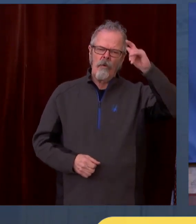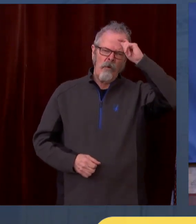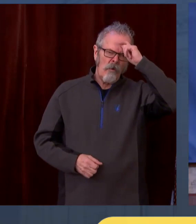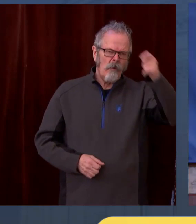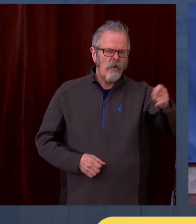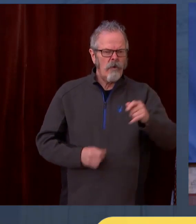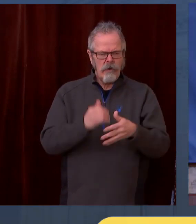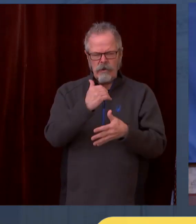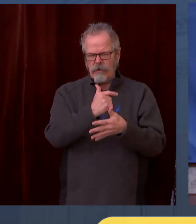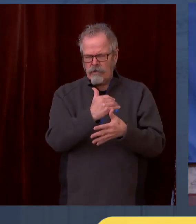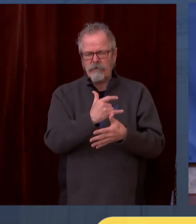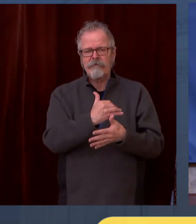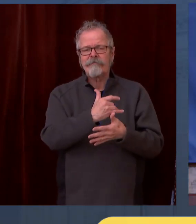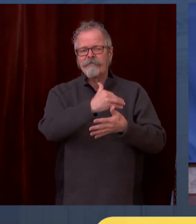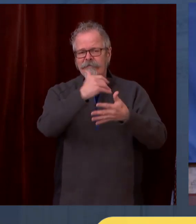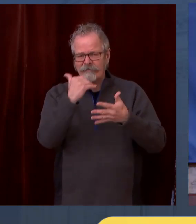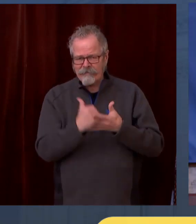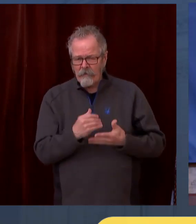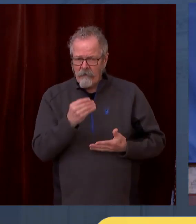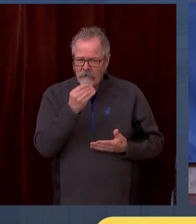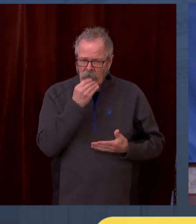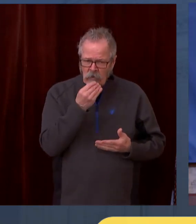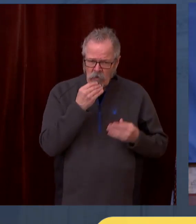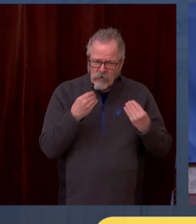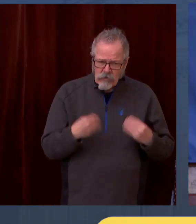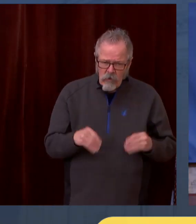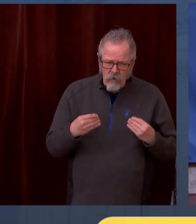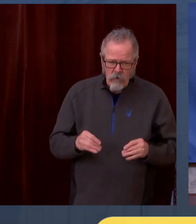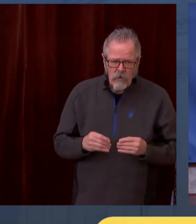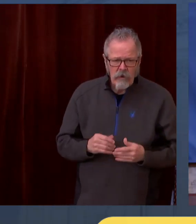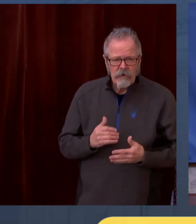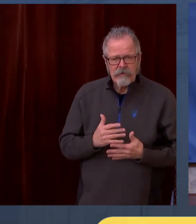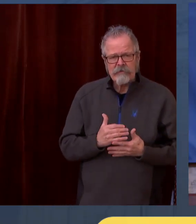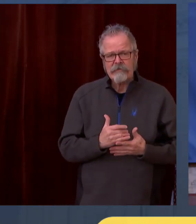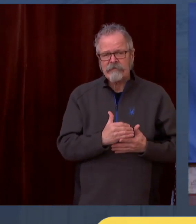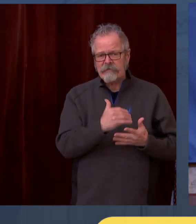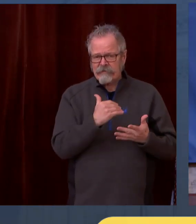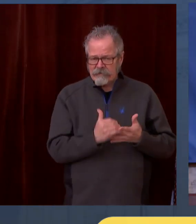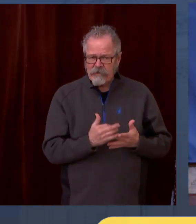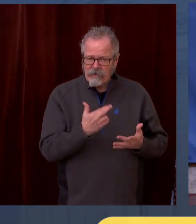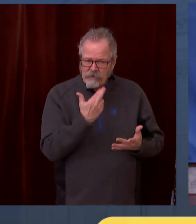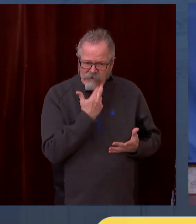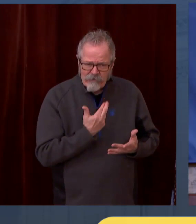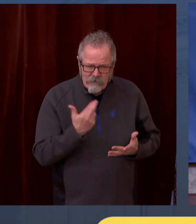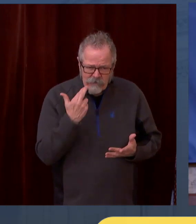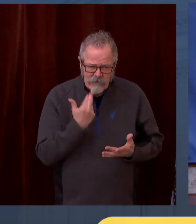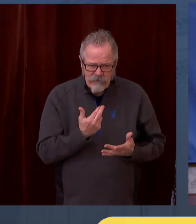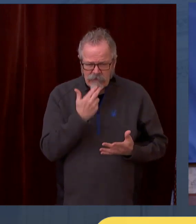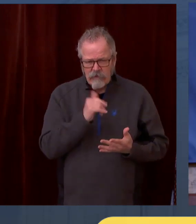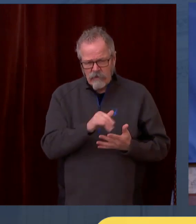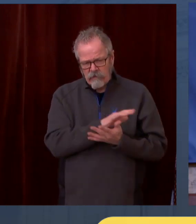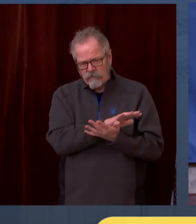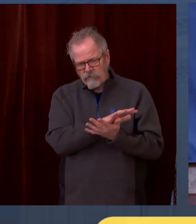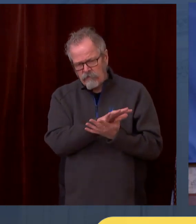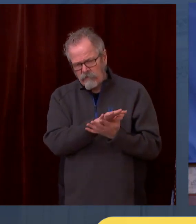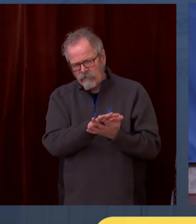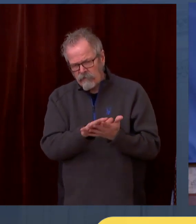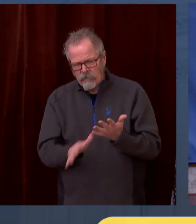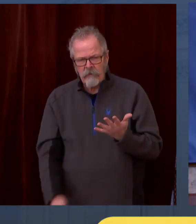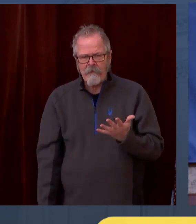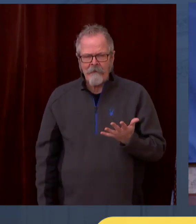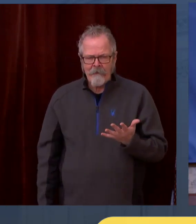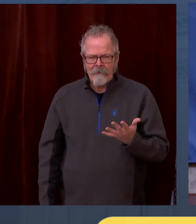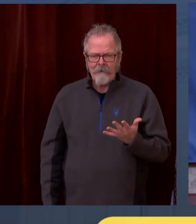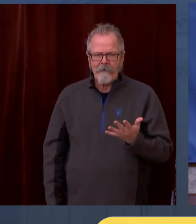of restaurants, but we made that decision. And I think that's a justifiable decision. Had we done them at the same